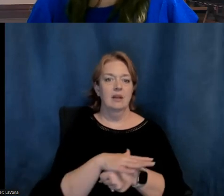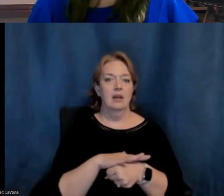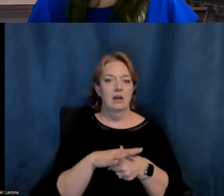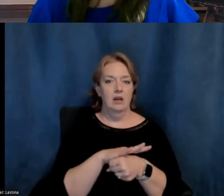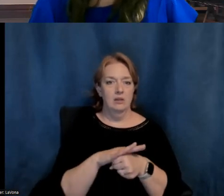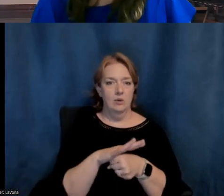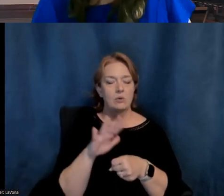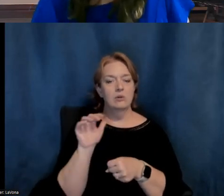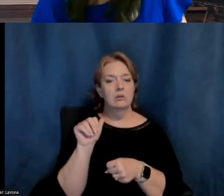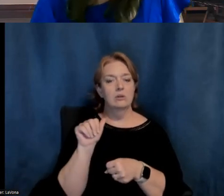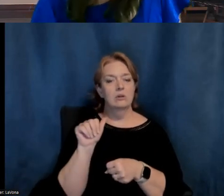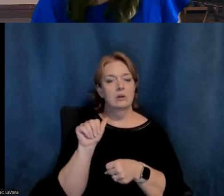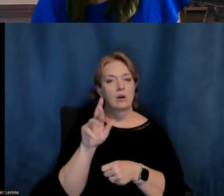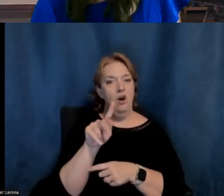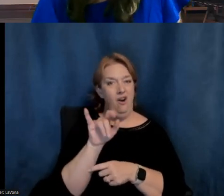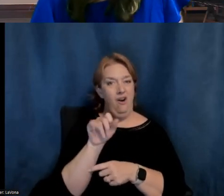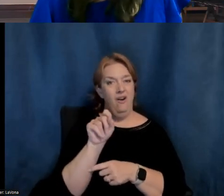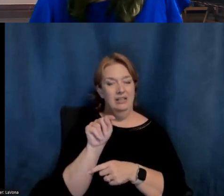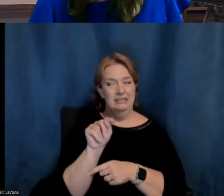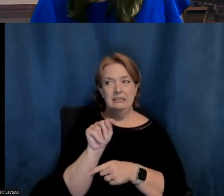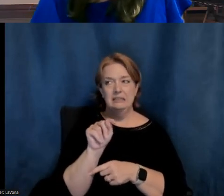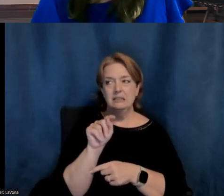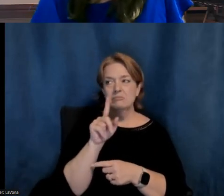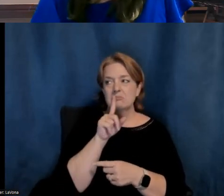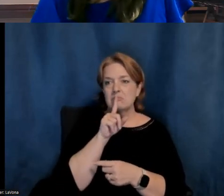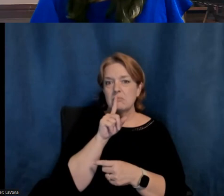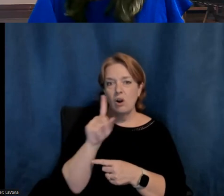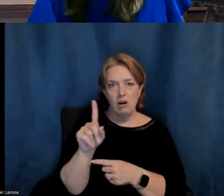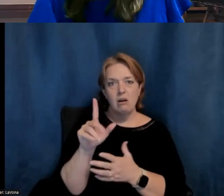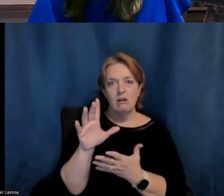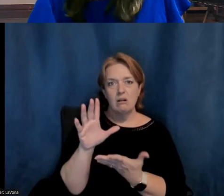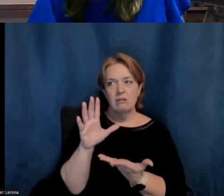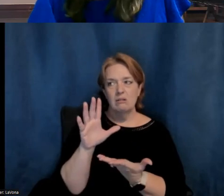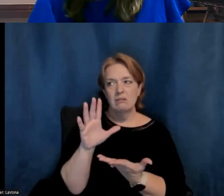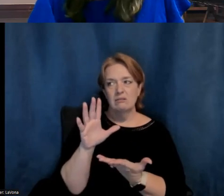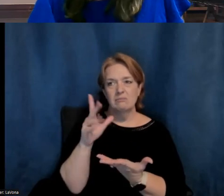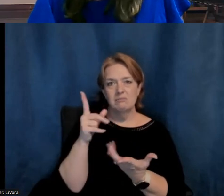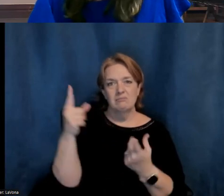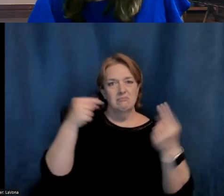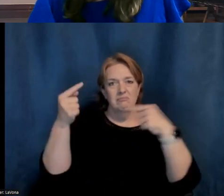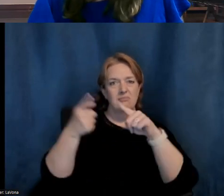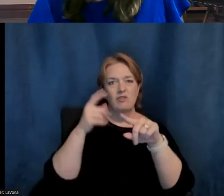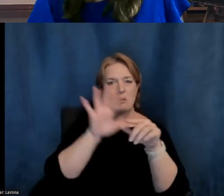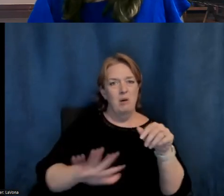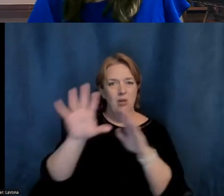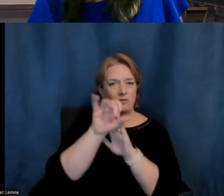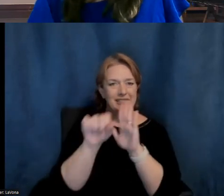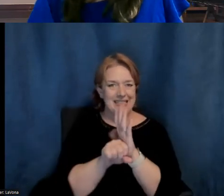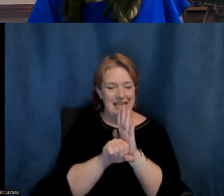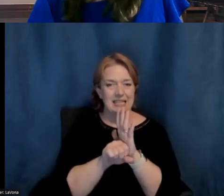they have exhibits all over the state. They go to